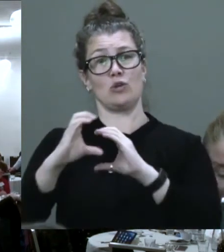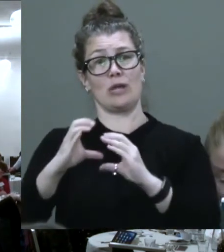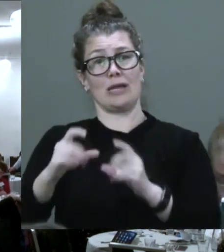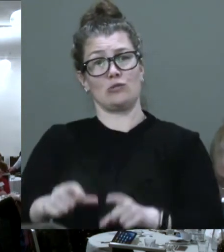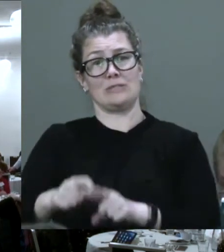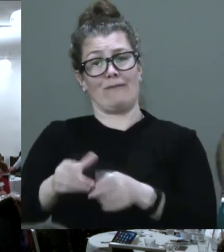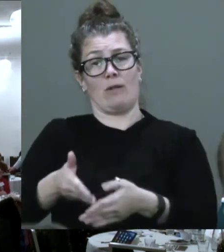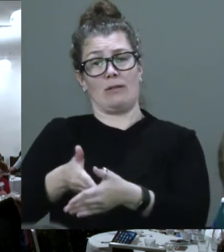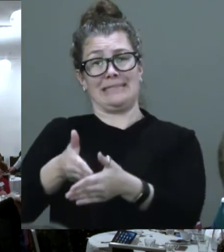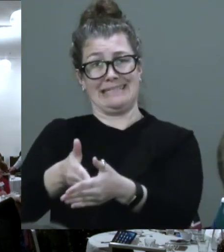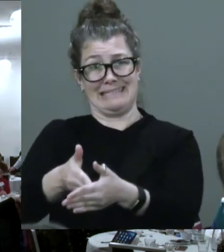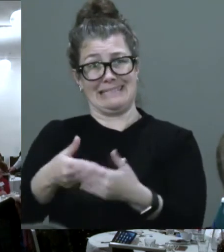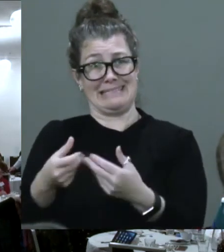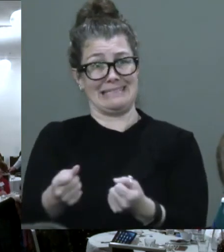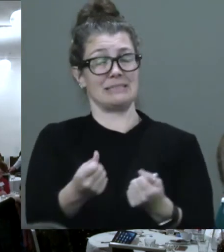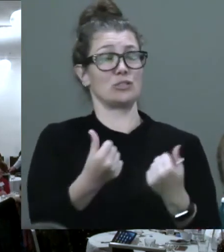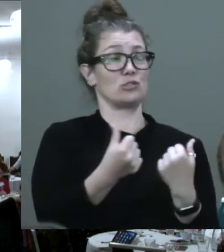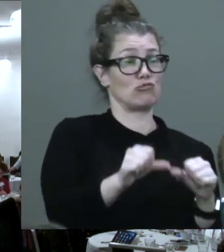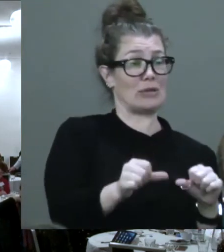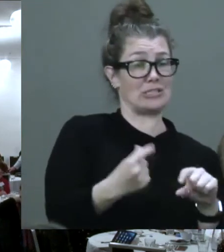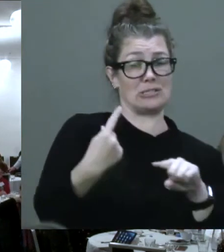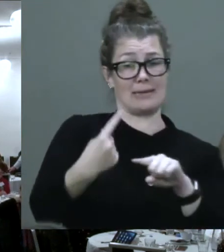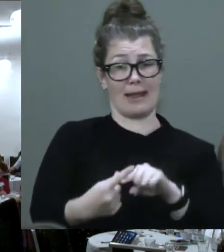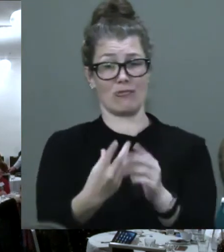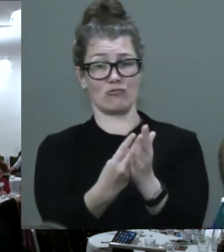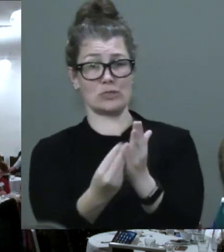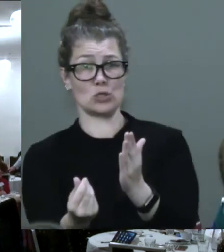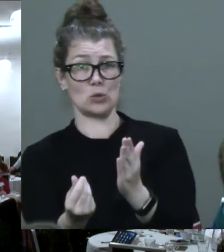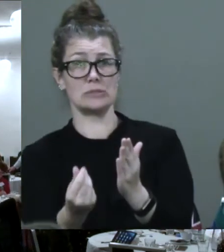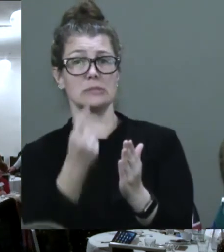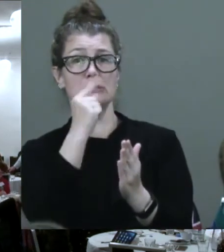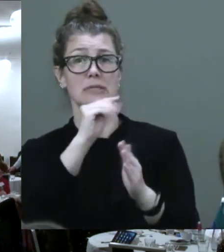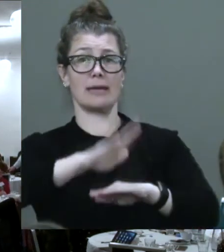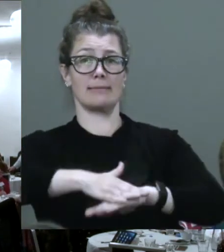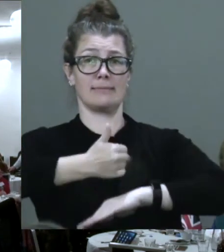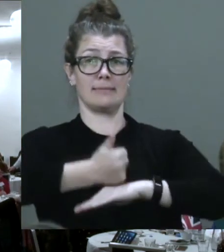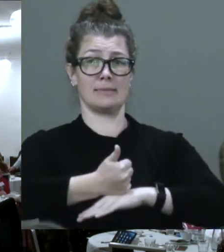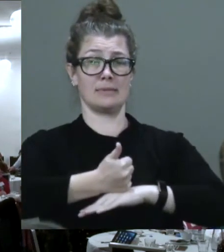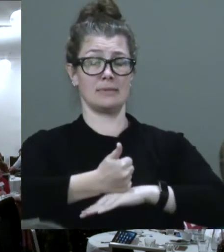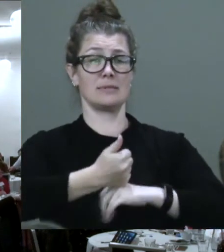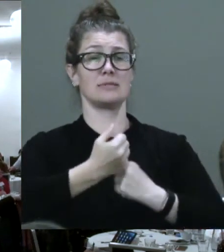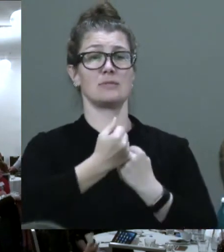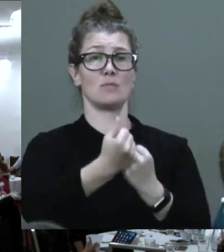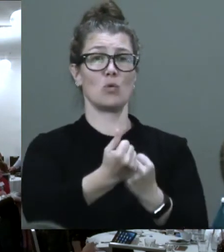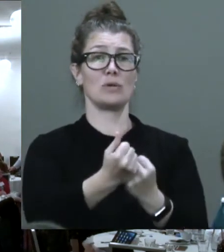and when strategies and resources are used to support successful communication.